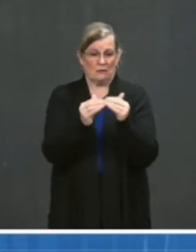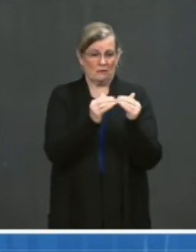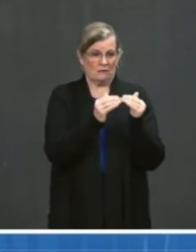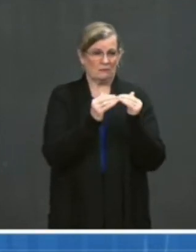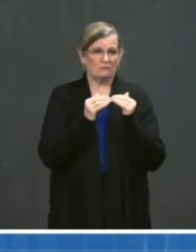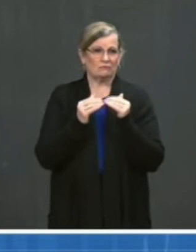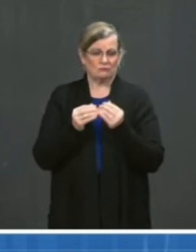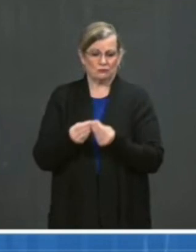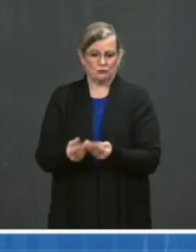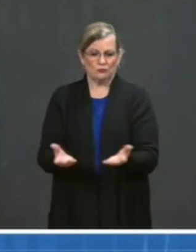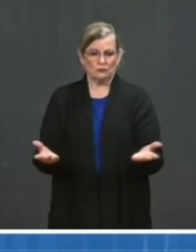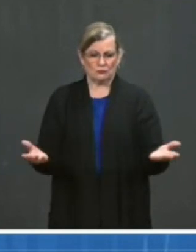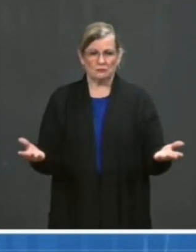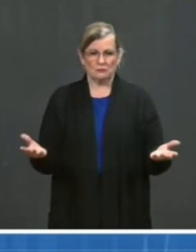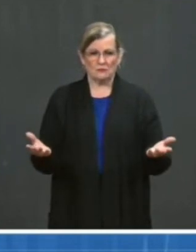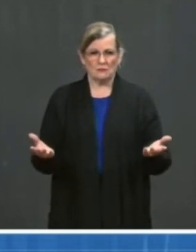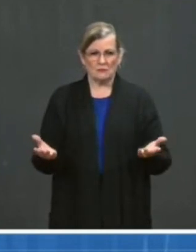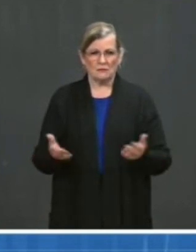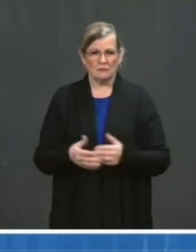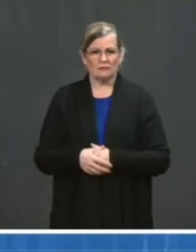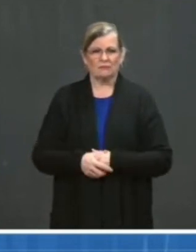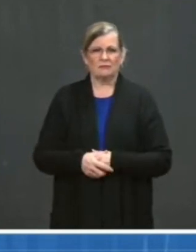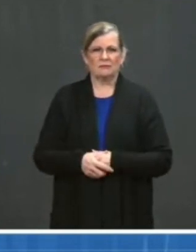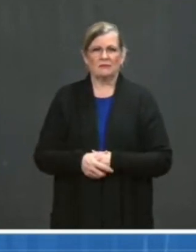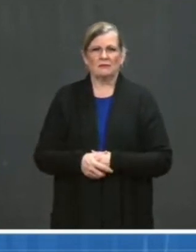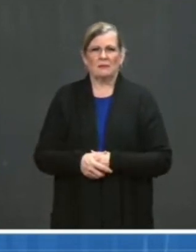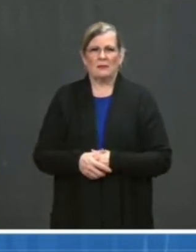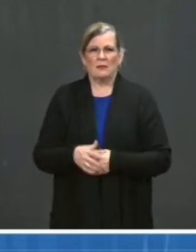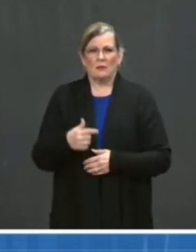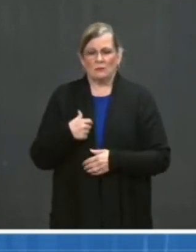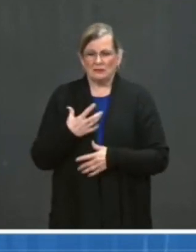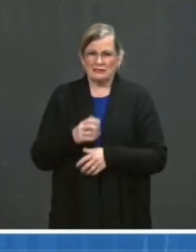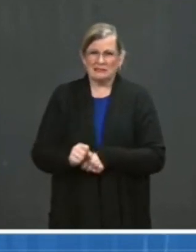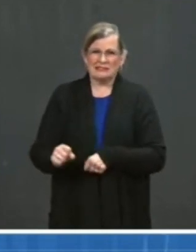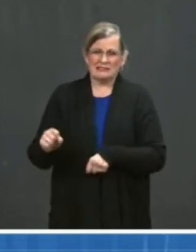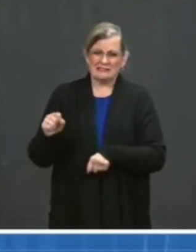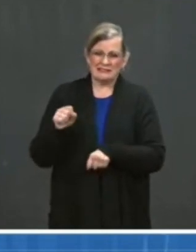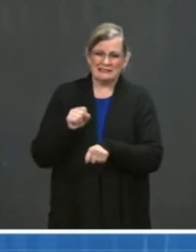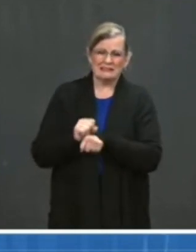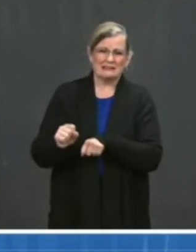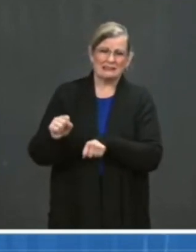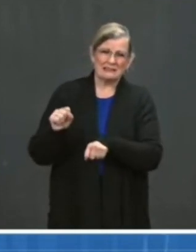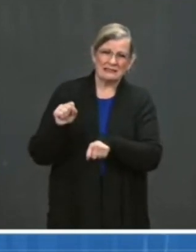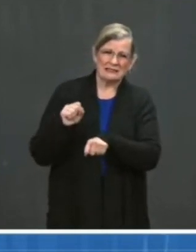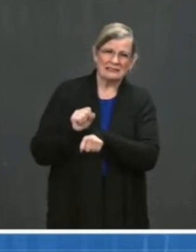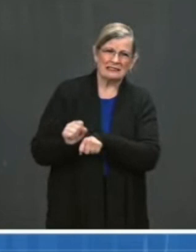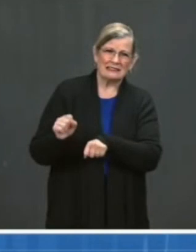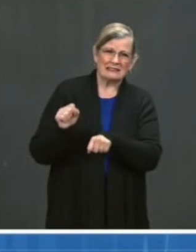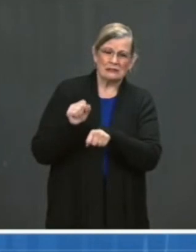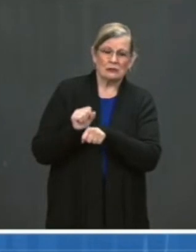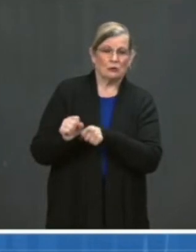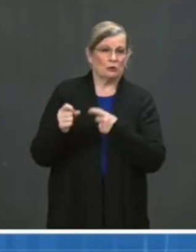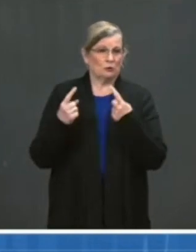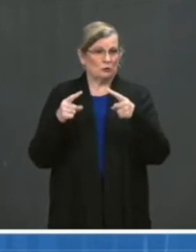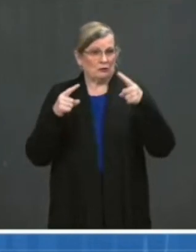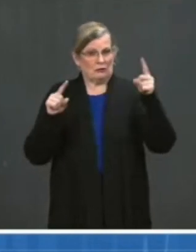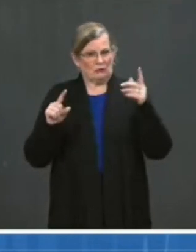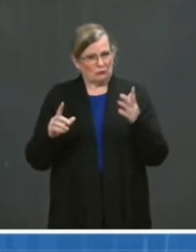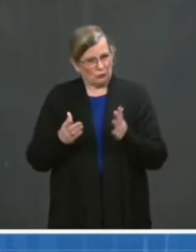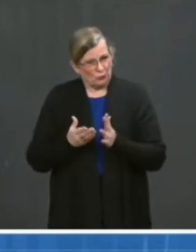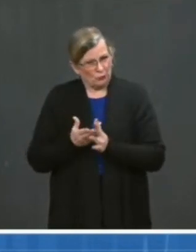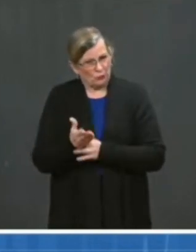We are working to put this pandemic behind us as fast as we can. But we're not there yet,